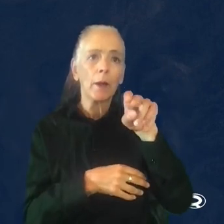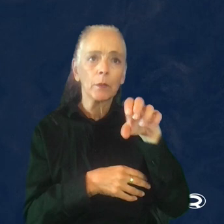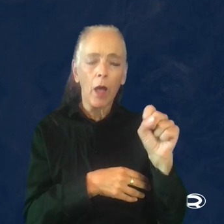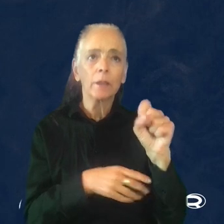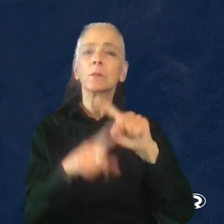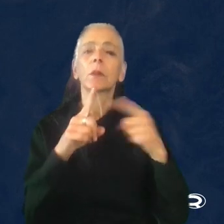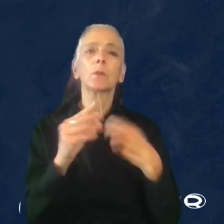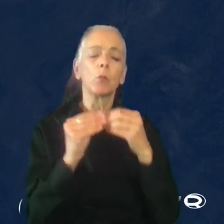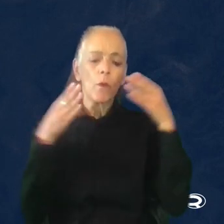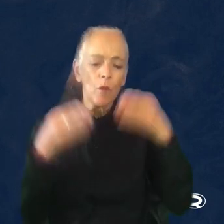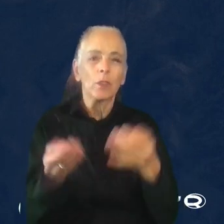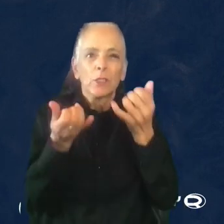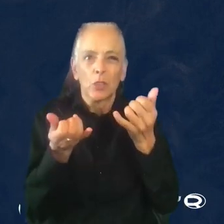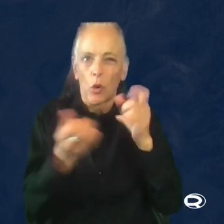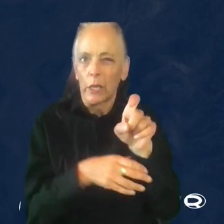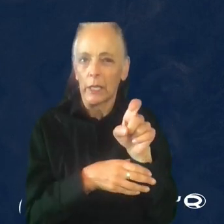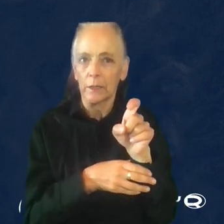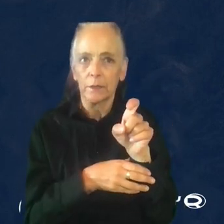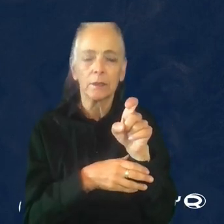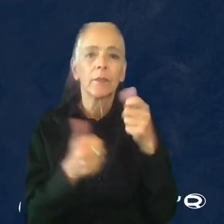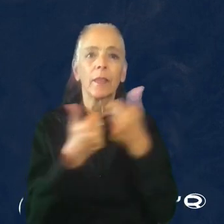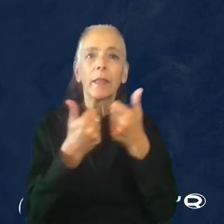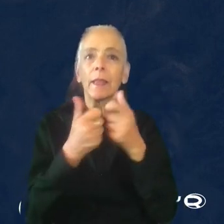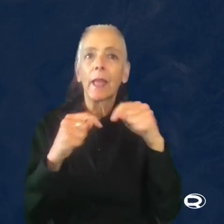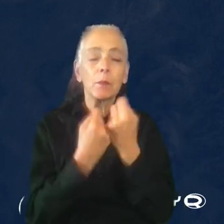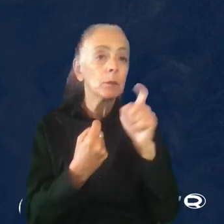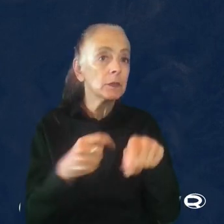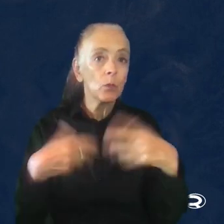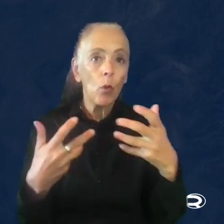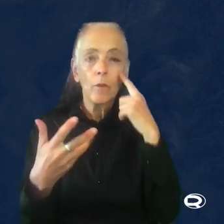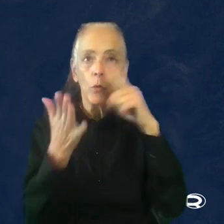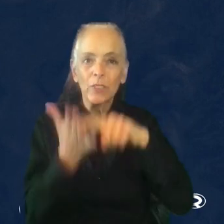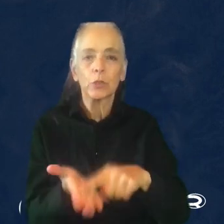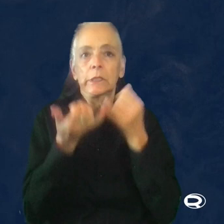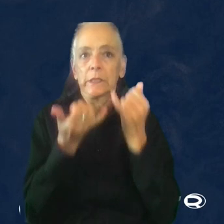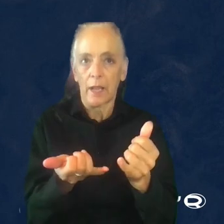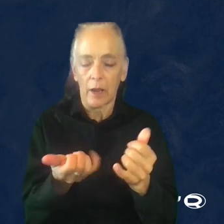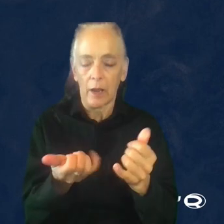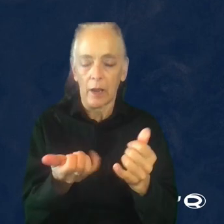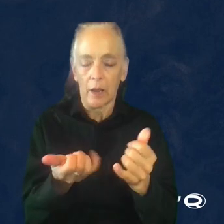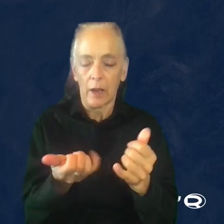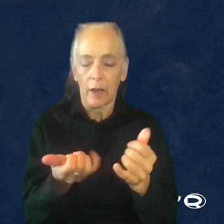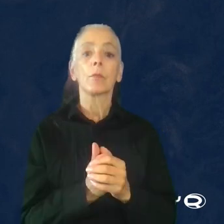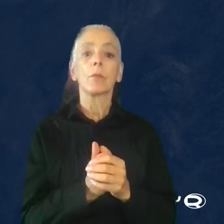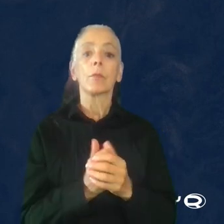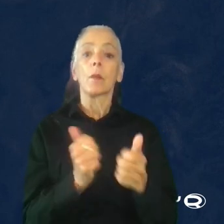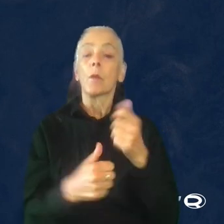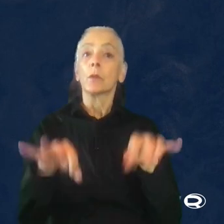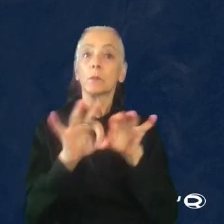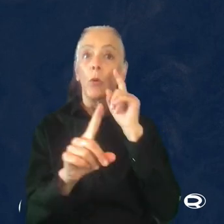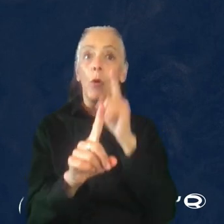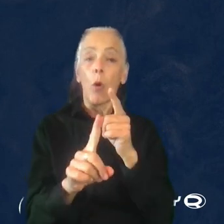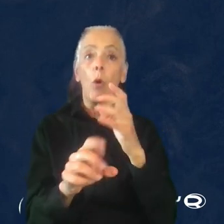on what are the needs now? What do the game teams need in terms of research right now? And the main goal was to get insights